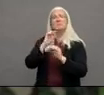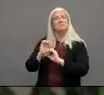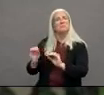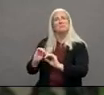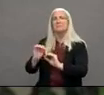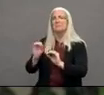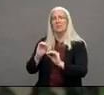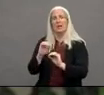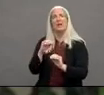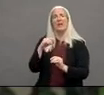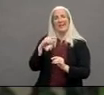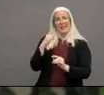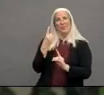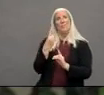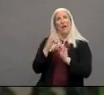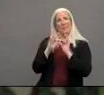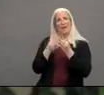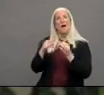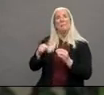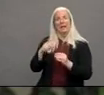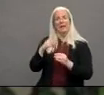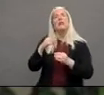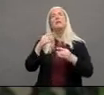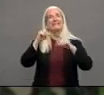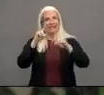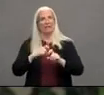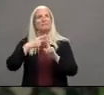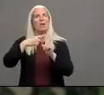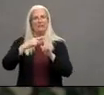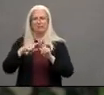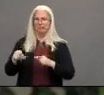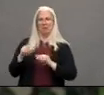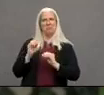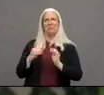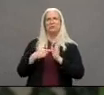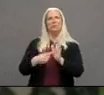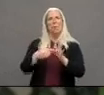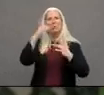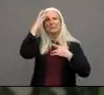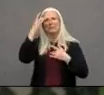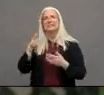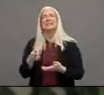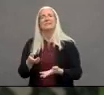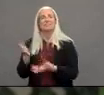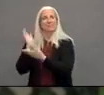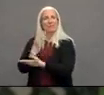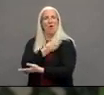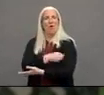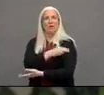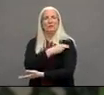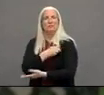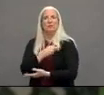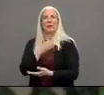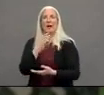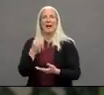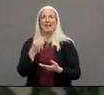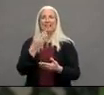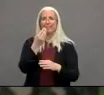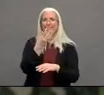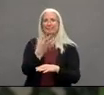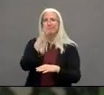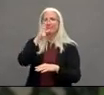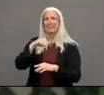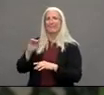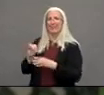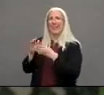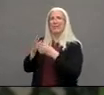the person i was talking to told me that their other family member was actually going to die and had been intubated so they had never talked